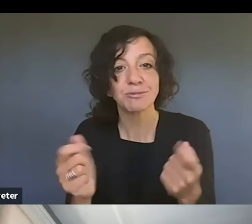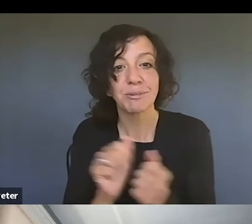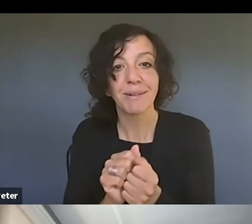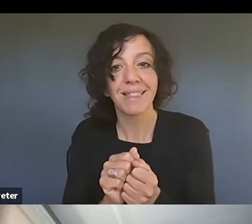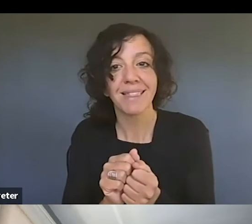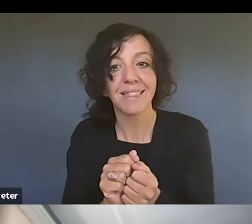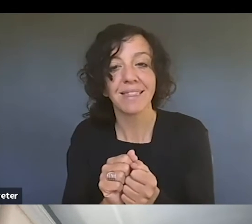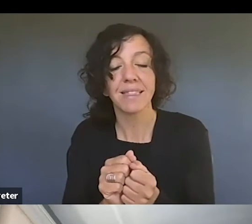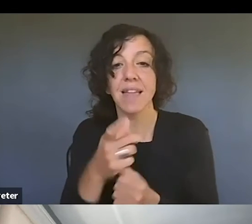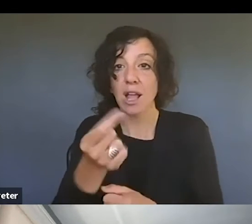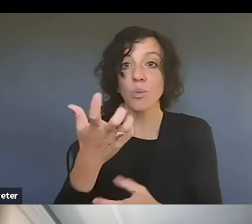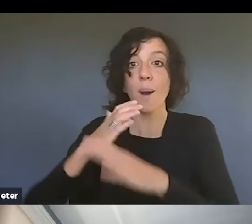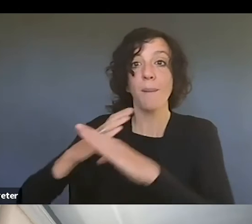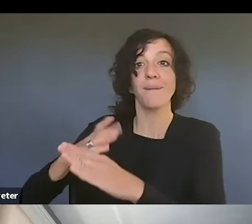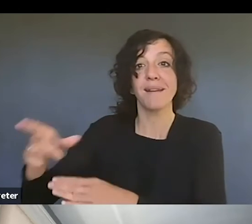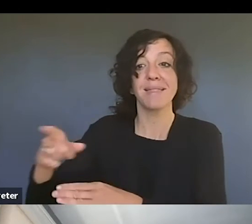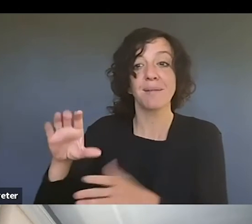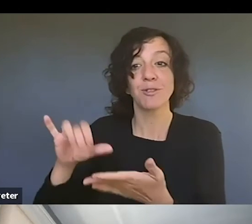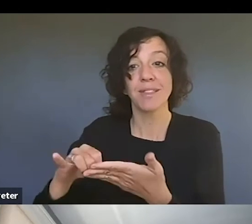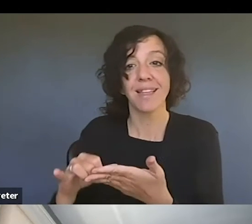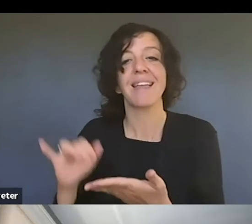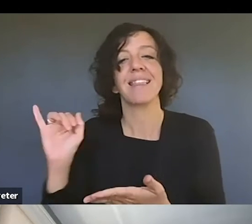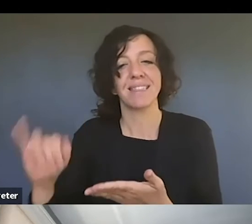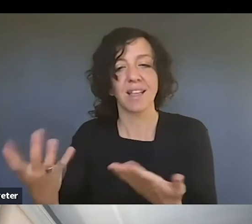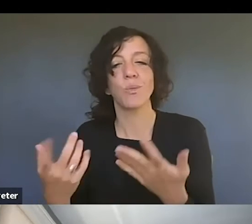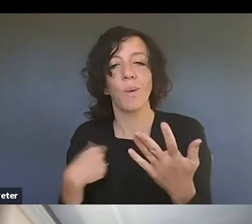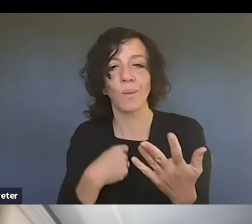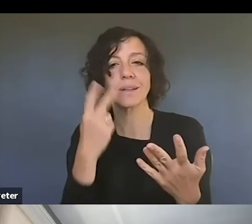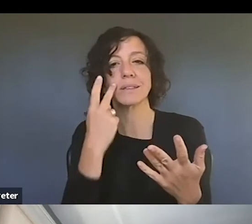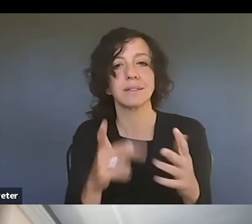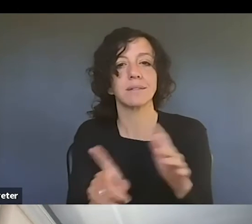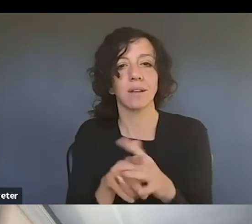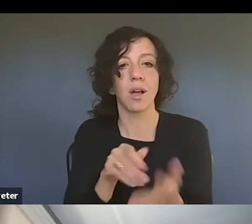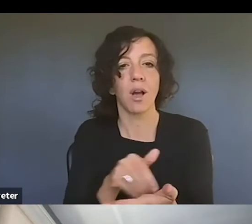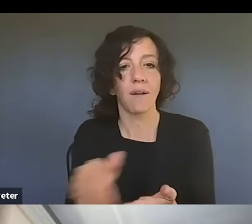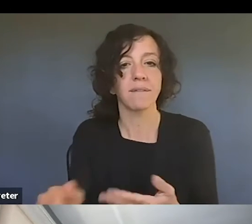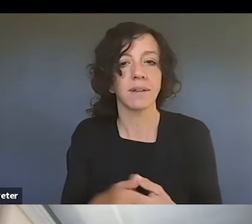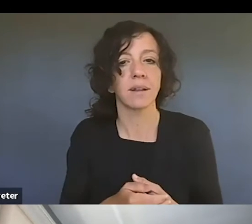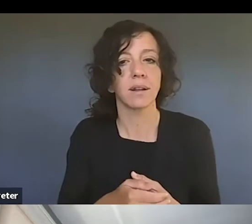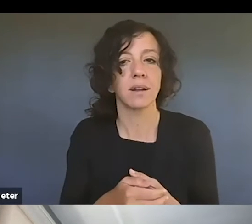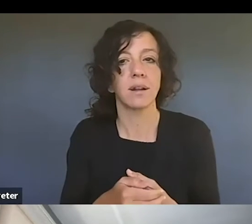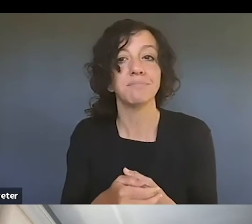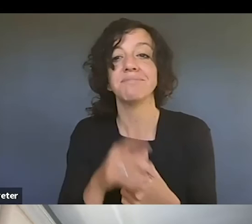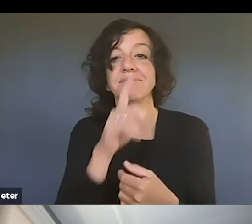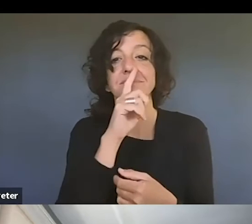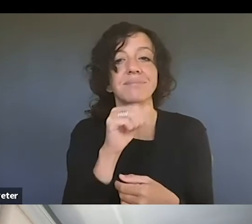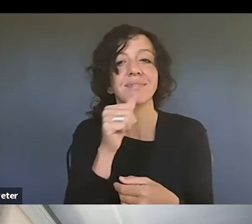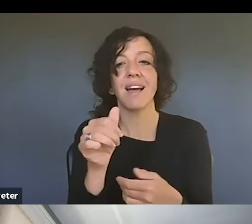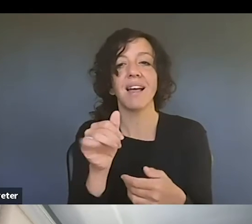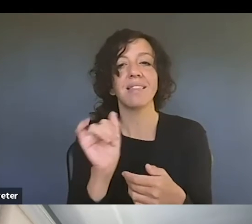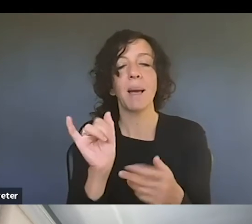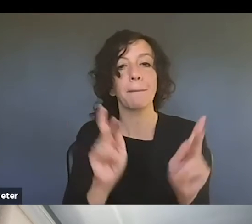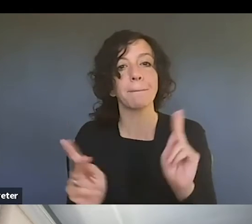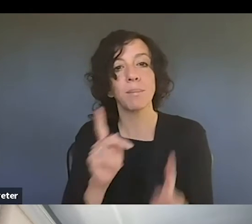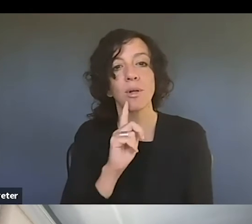and you want to prevent them from doing that, that's what comes up. Um, not that people are like, oh, okay, great. We'll